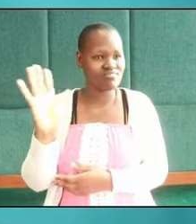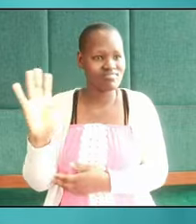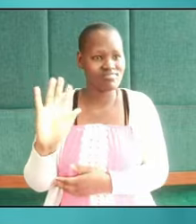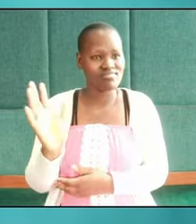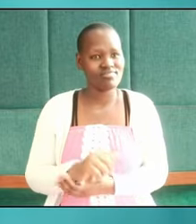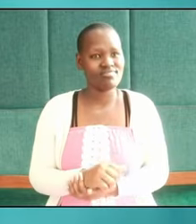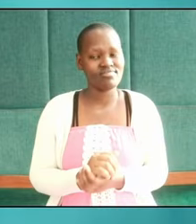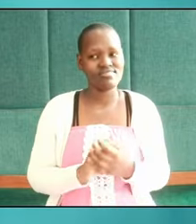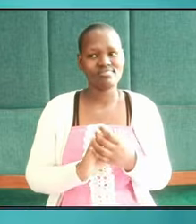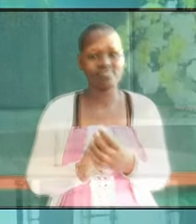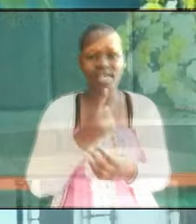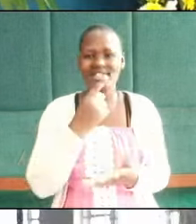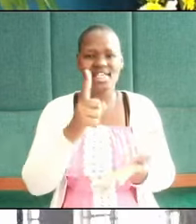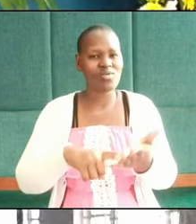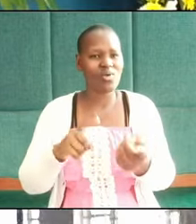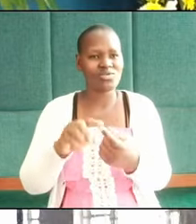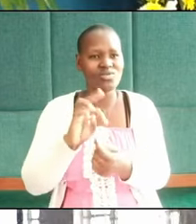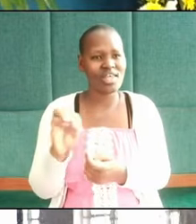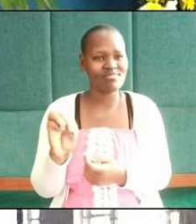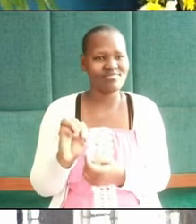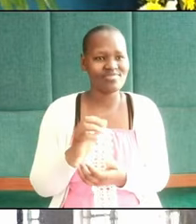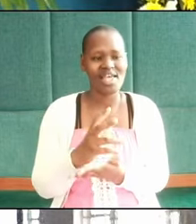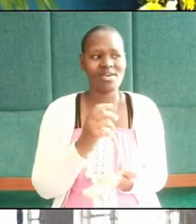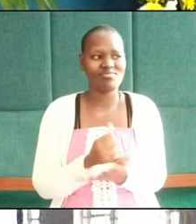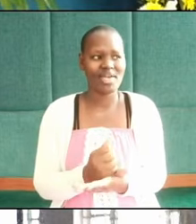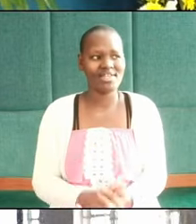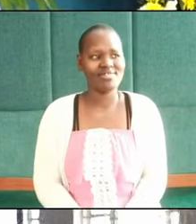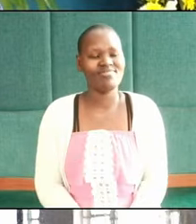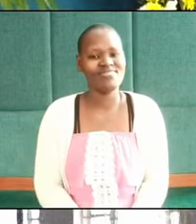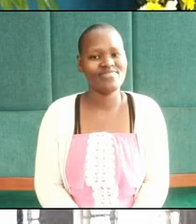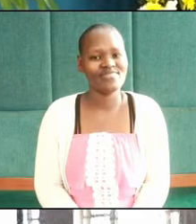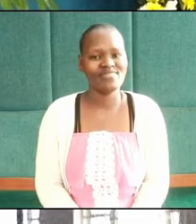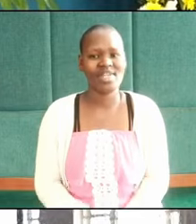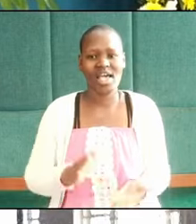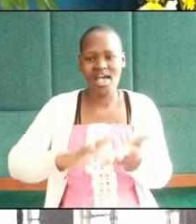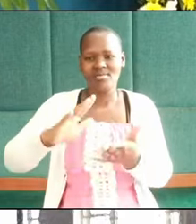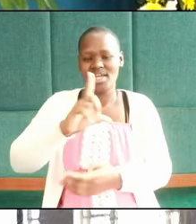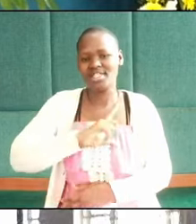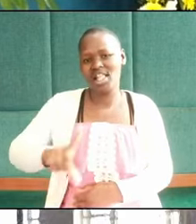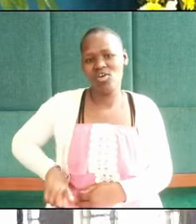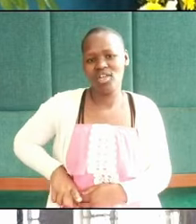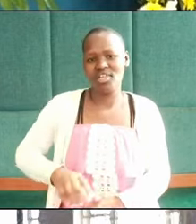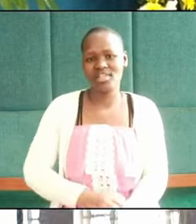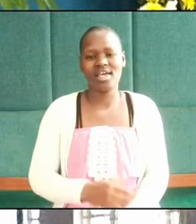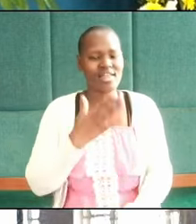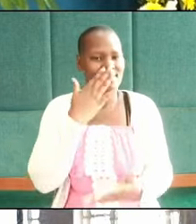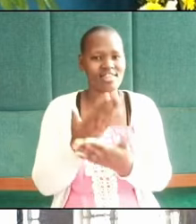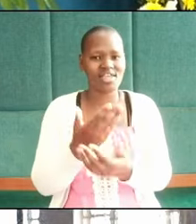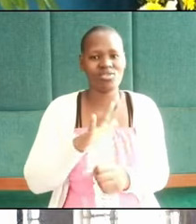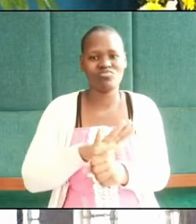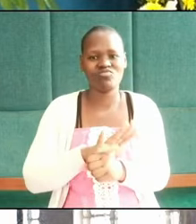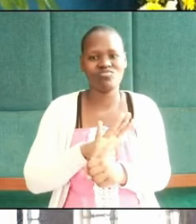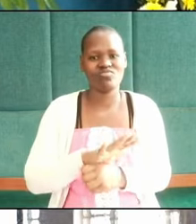wave to them. What do we say to them? Amen. Praise the Lord. Thank you so